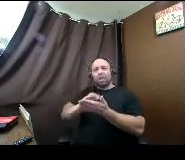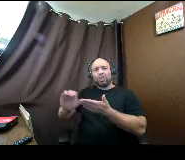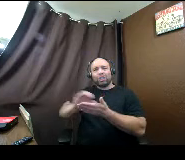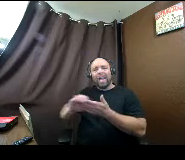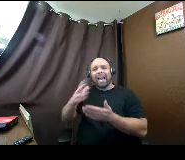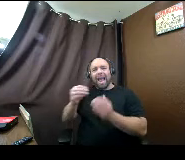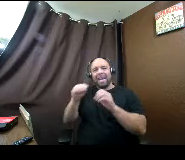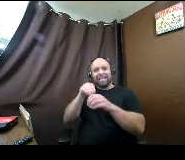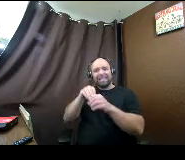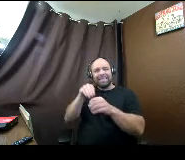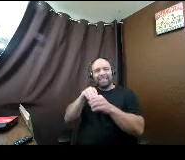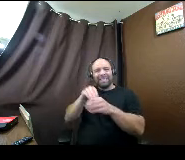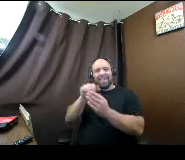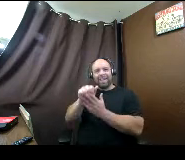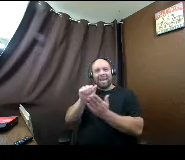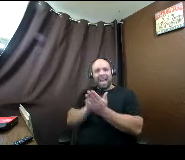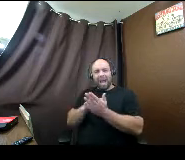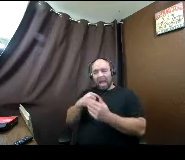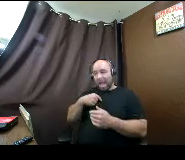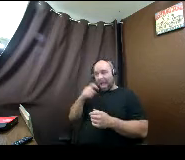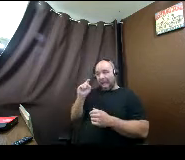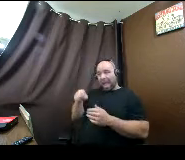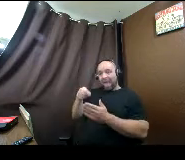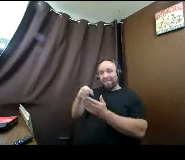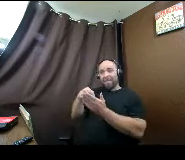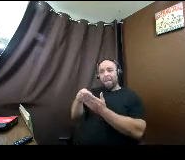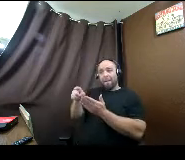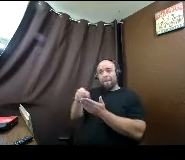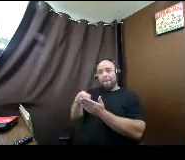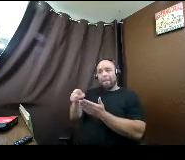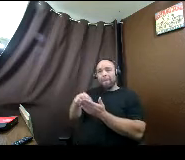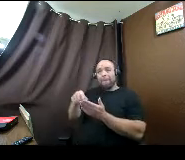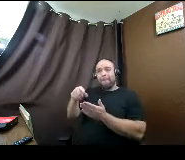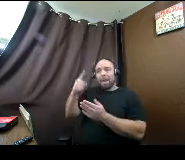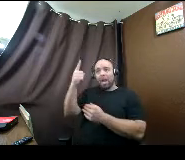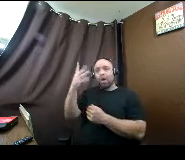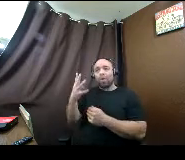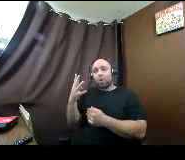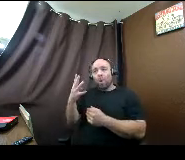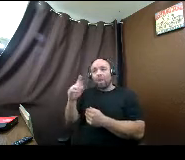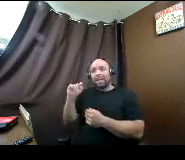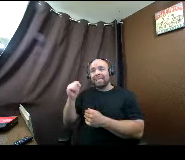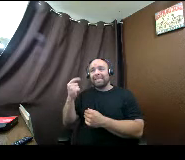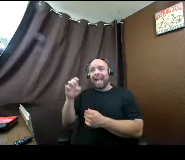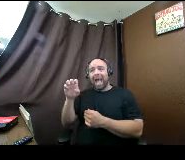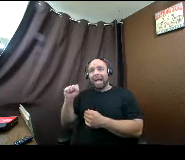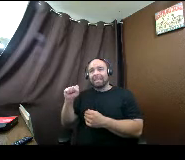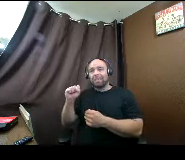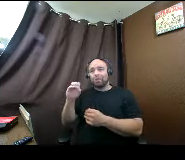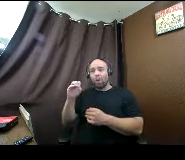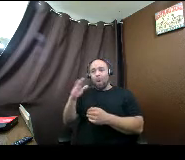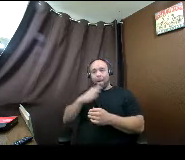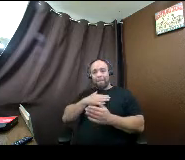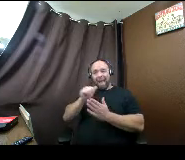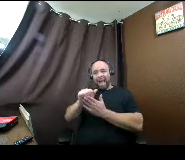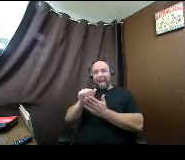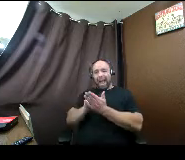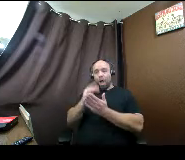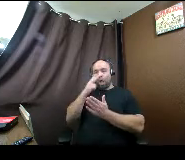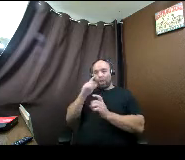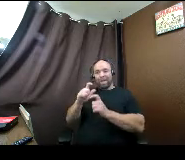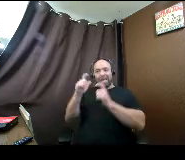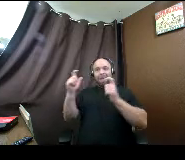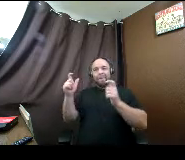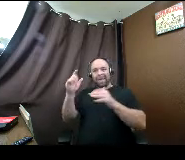to pay quarterly taxes. into my and so my accounts look larger. than they really are. Is